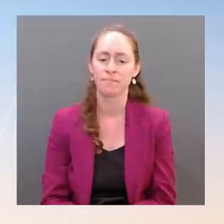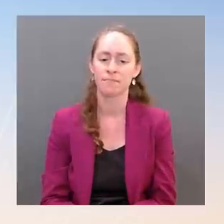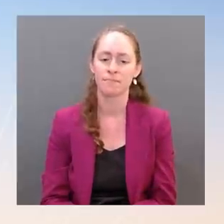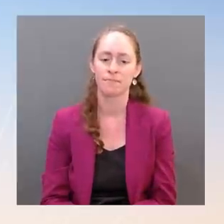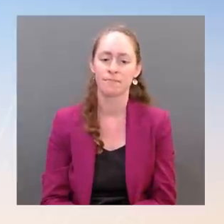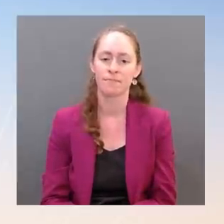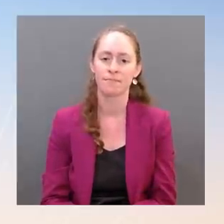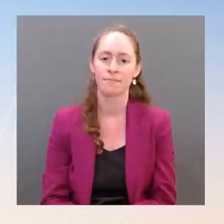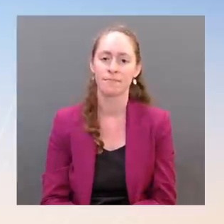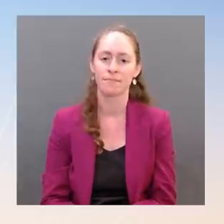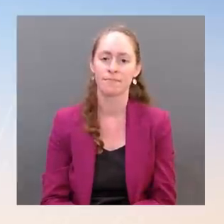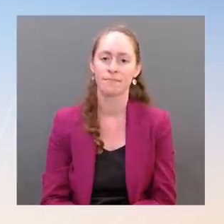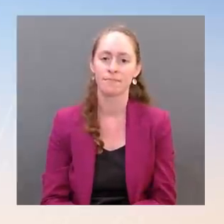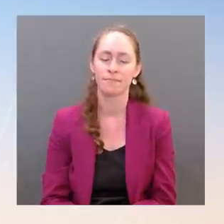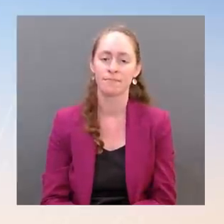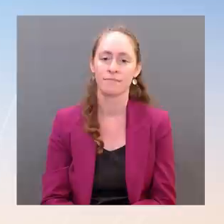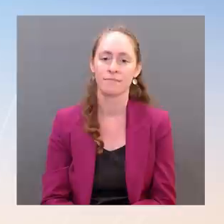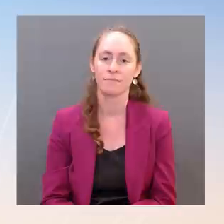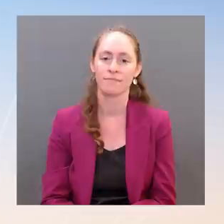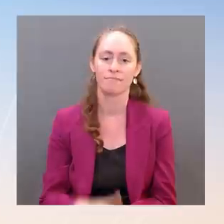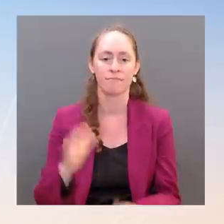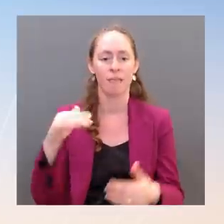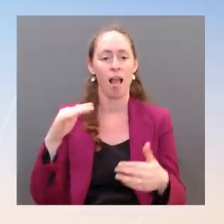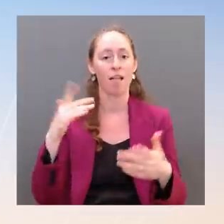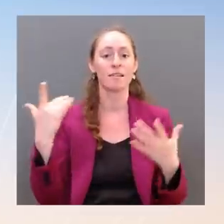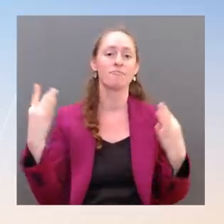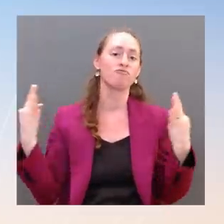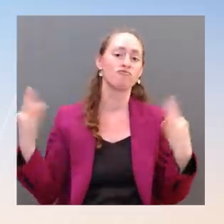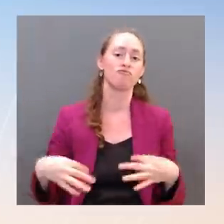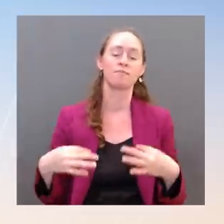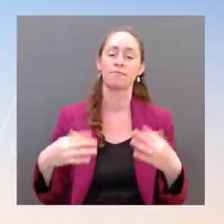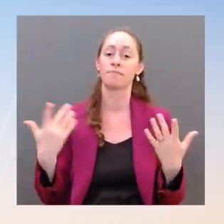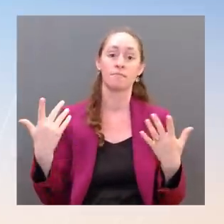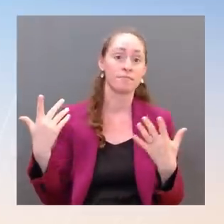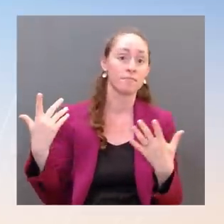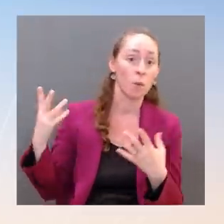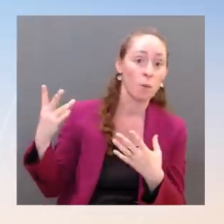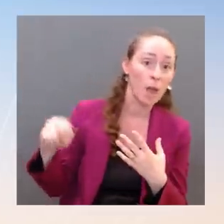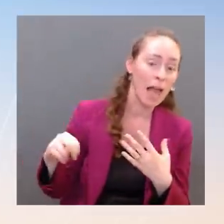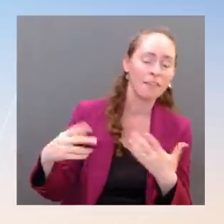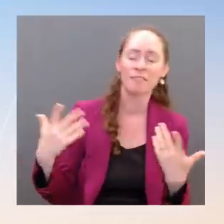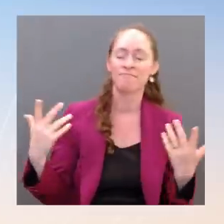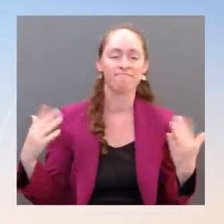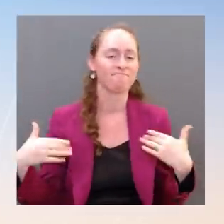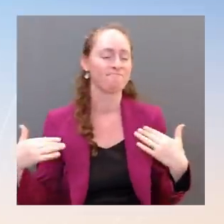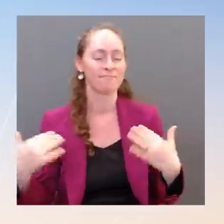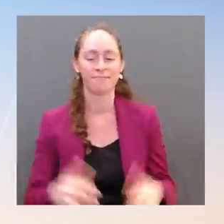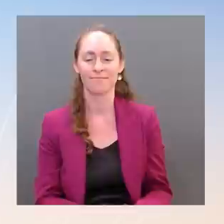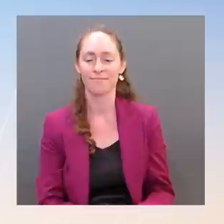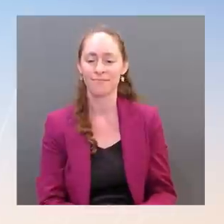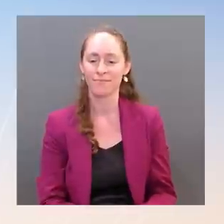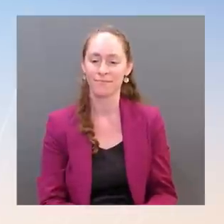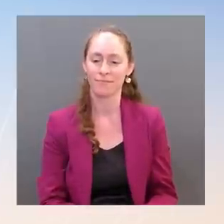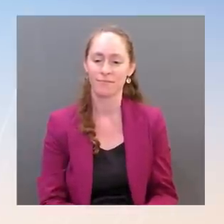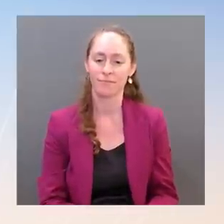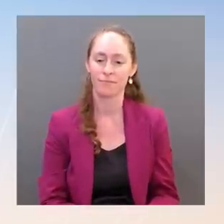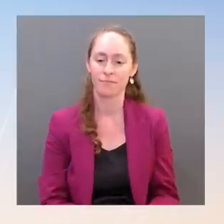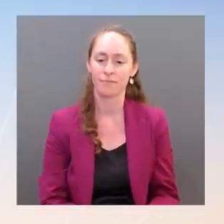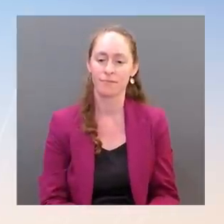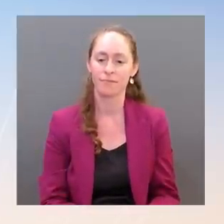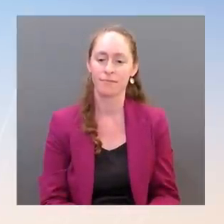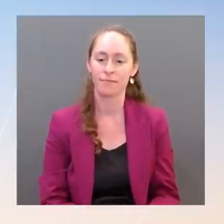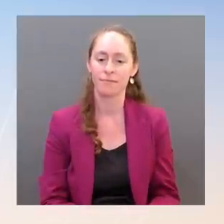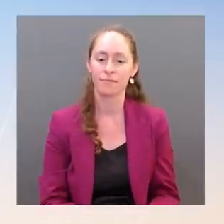decision hasn't been made yet. timeline yet. Ms. Jean I don't have a timeline. A decision hasn't been made. been up to Ms.- Great. Thank you, Karine. A follow-up to the